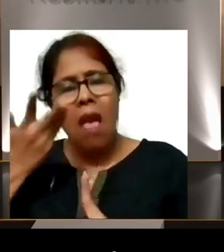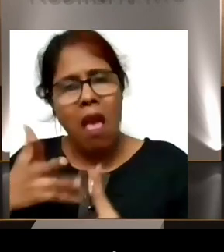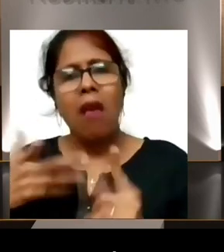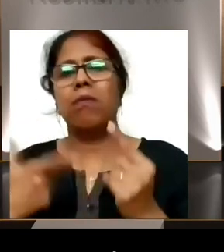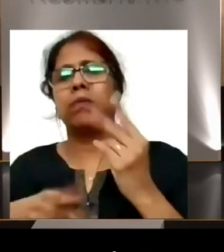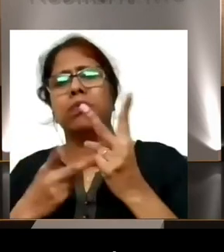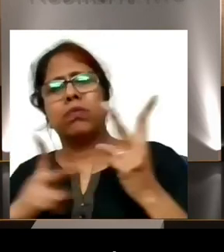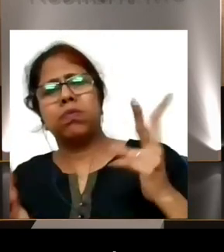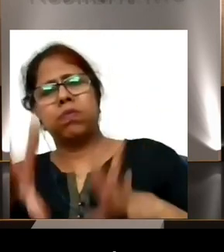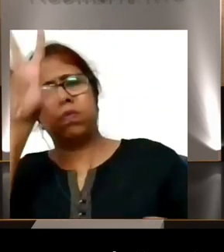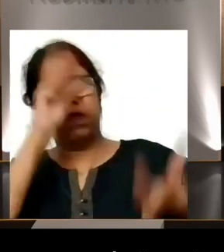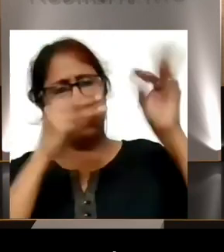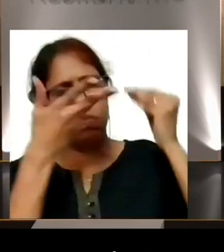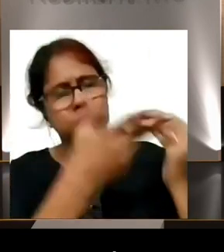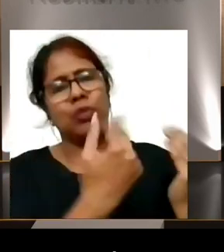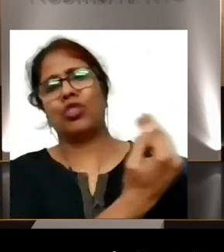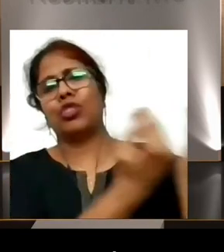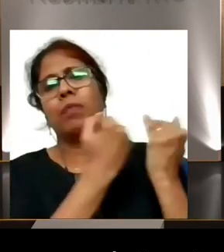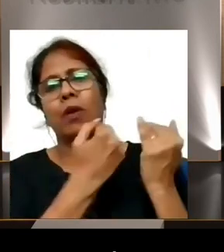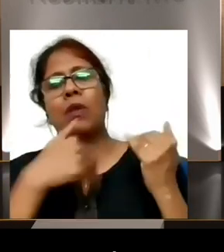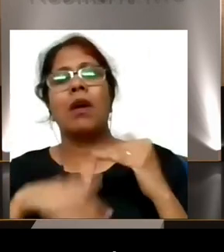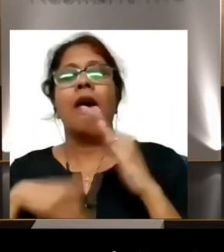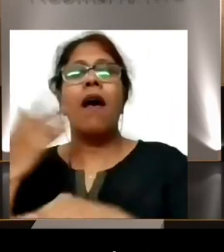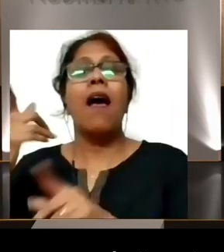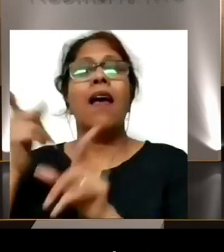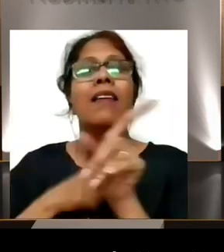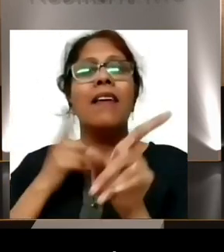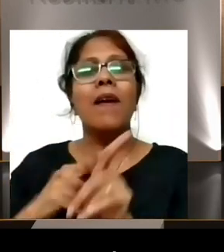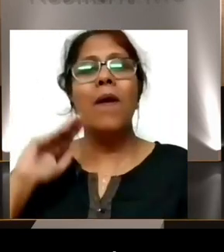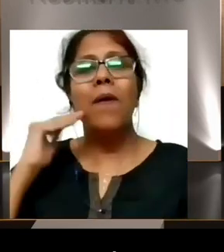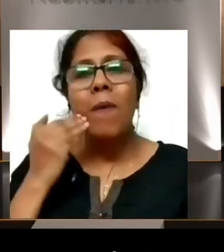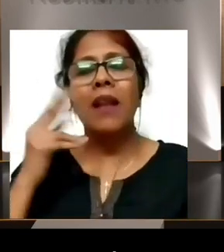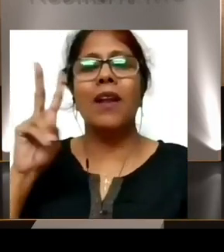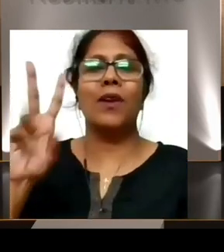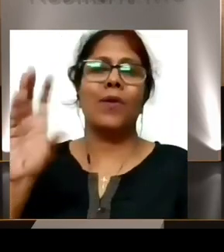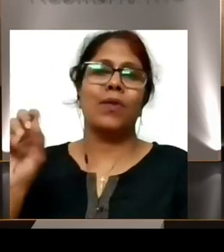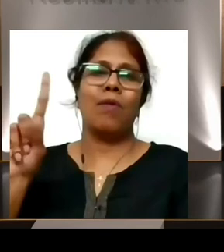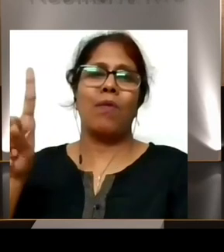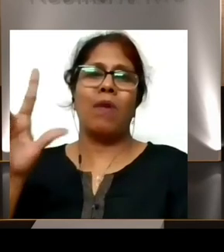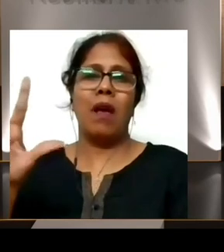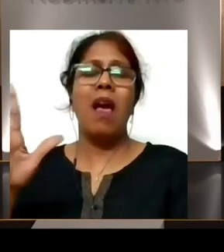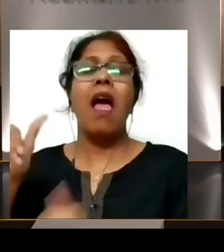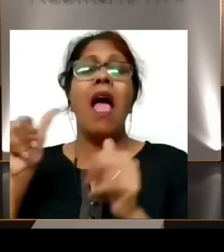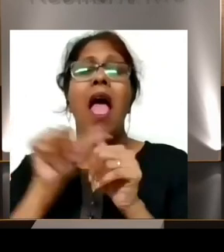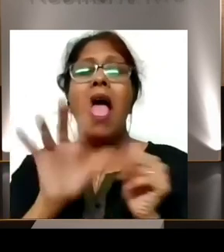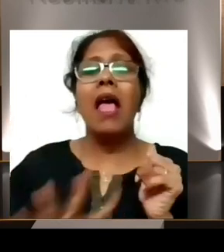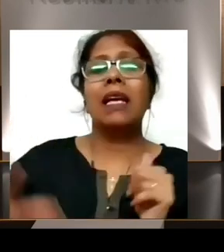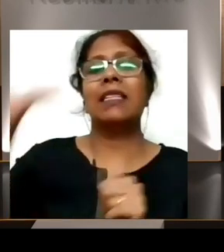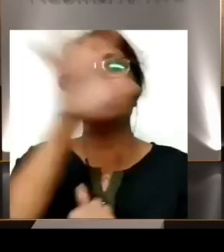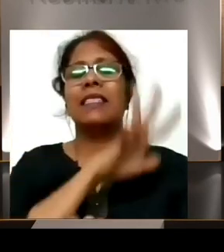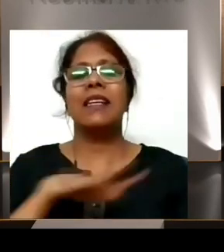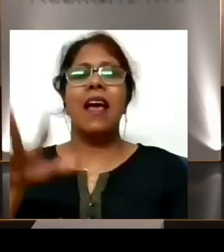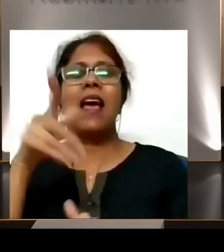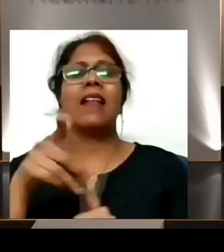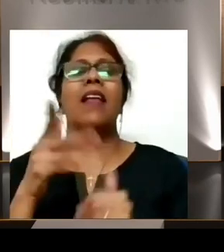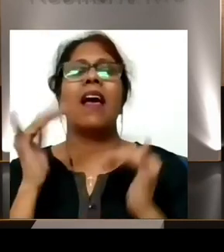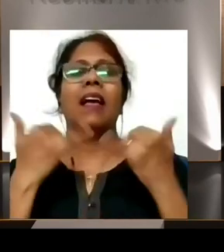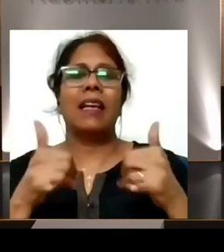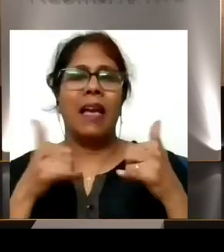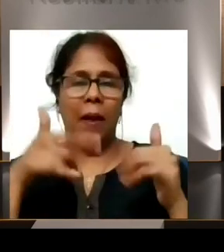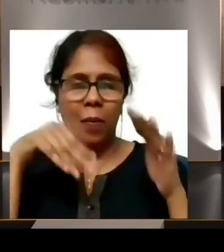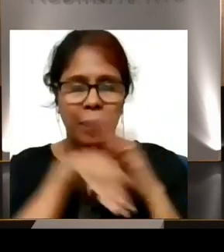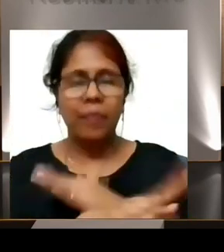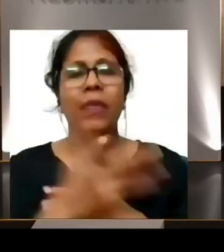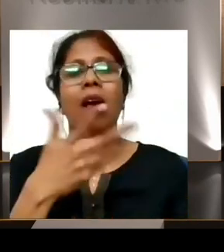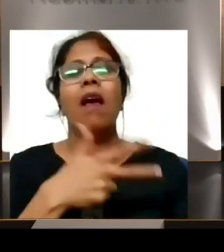In 2018, that year, I won a bronze medal at Asian Games, Asian Para Games in Jakarta in Indonesia.